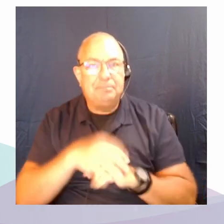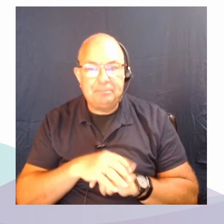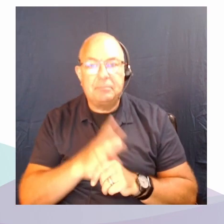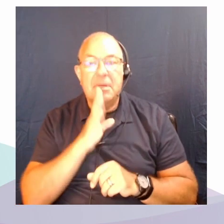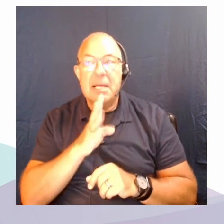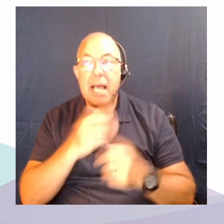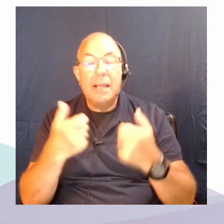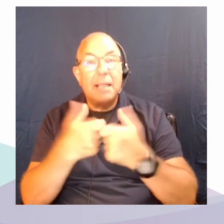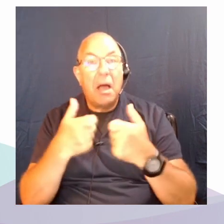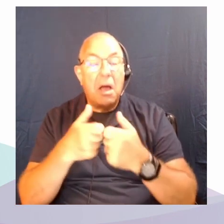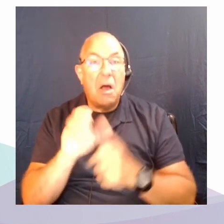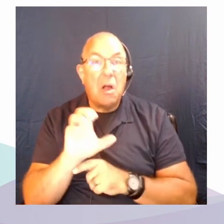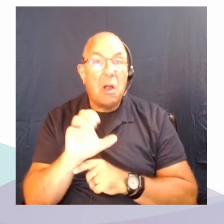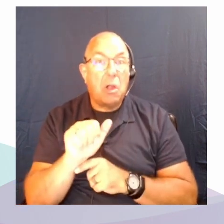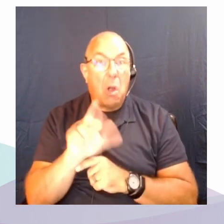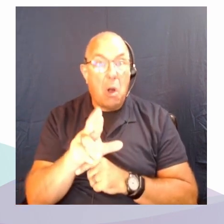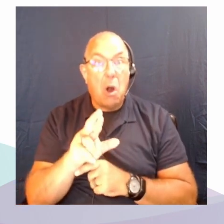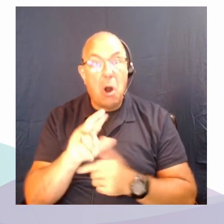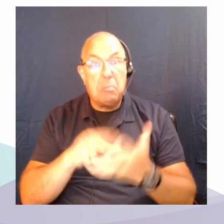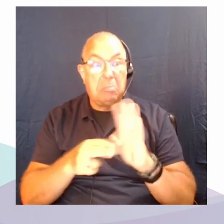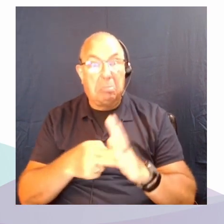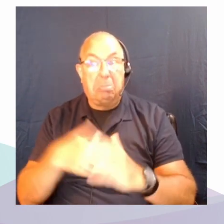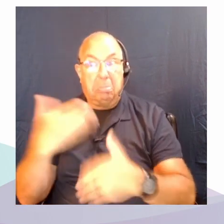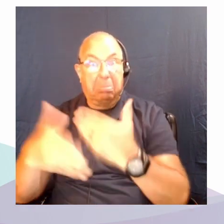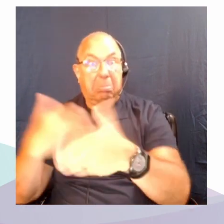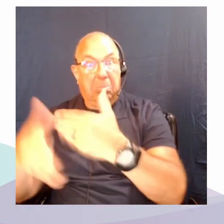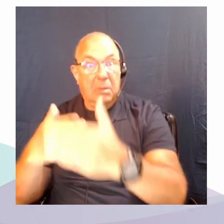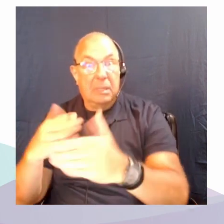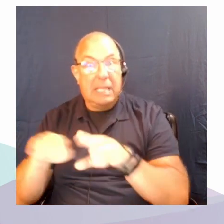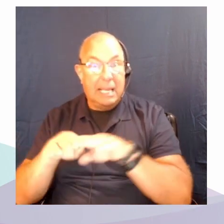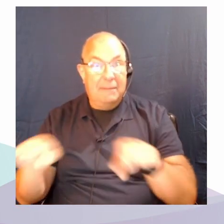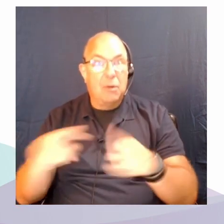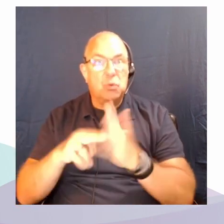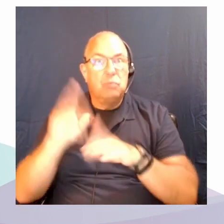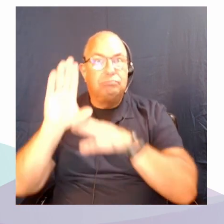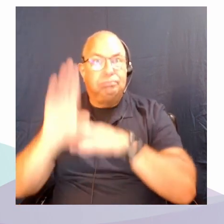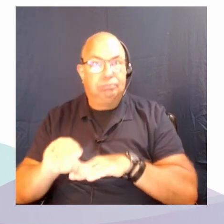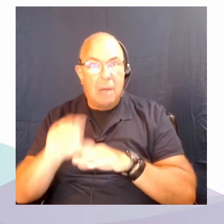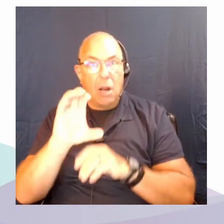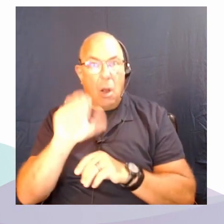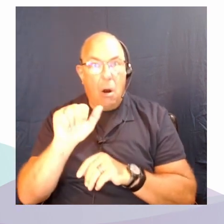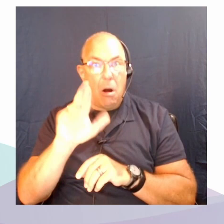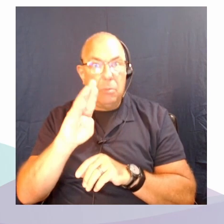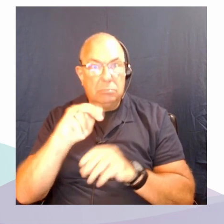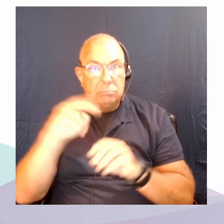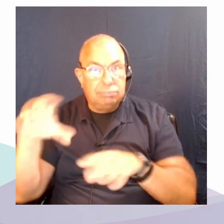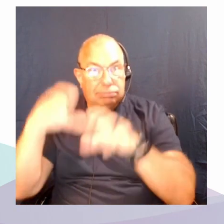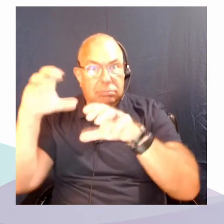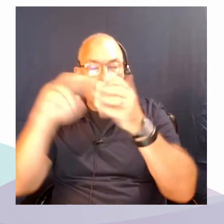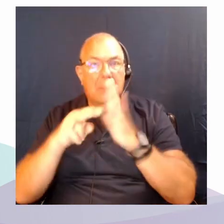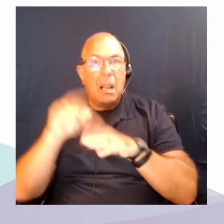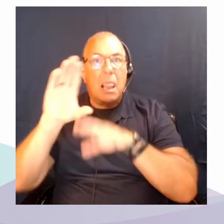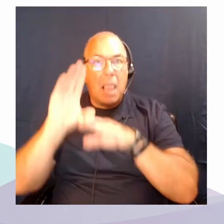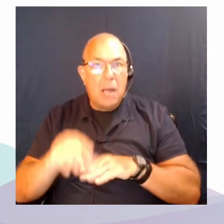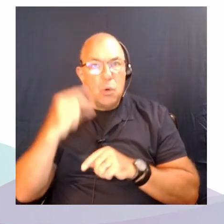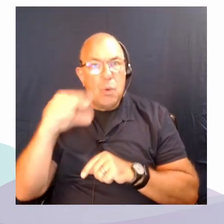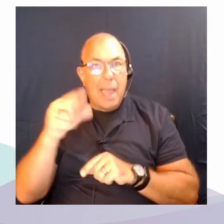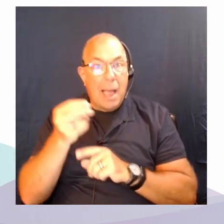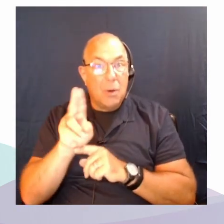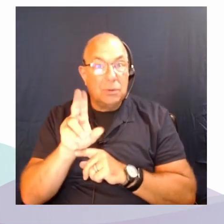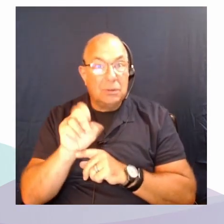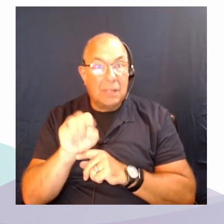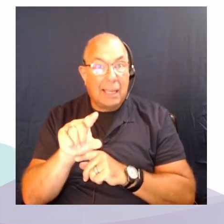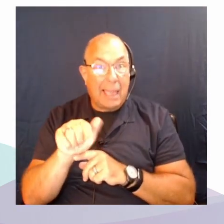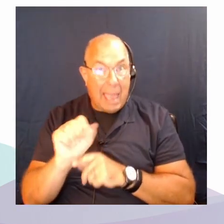happen on one level, at the level of decarbonization, you know, there's less greenhouse gases produced and all of that, but unfortunately,